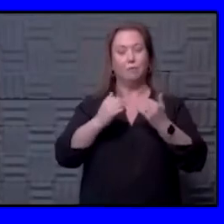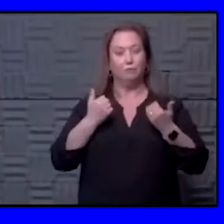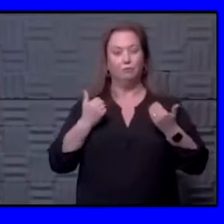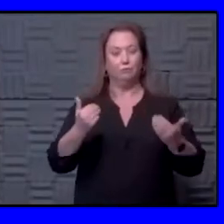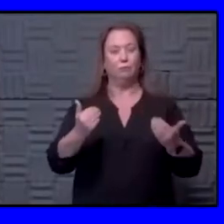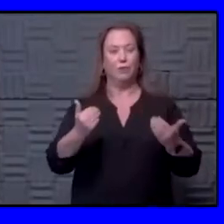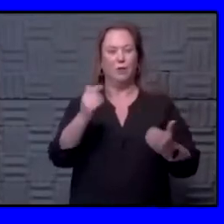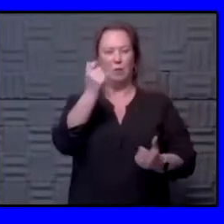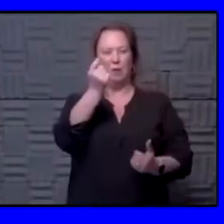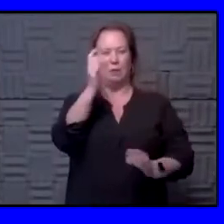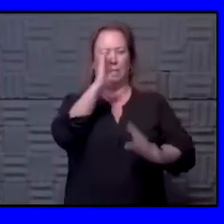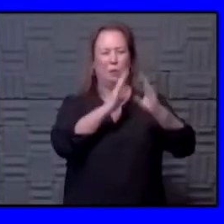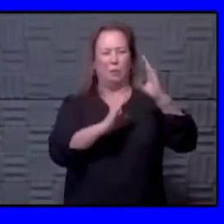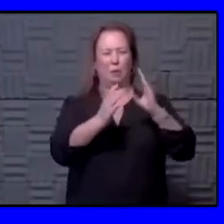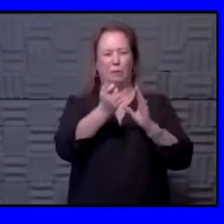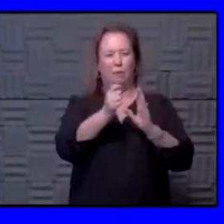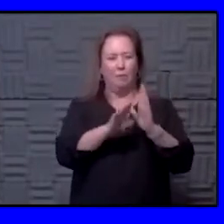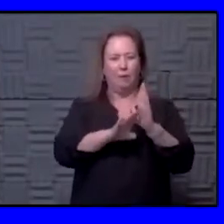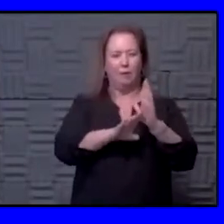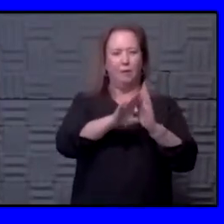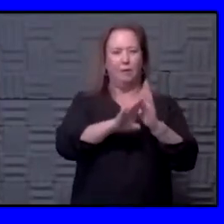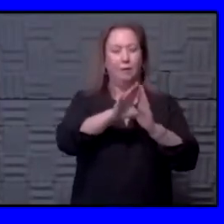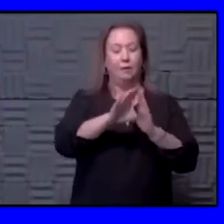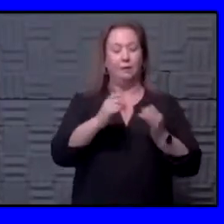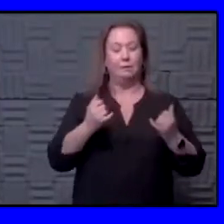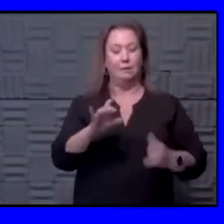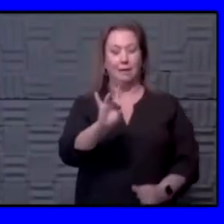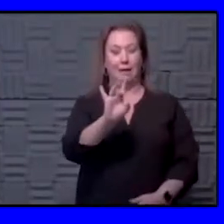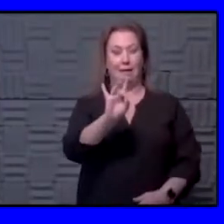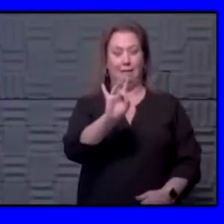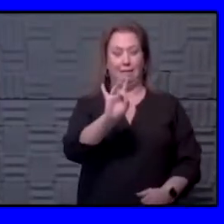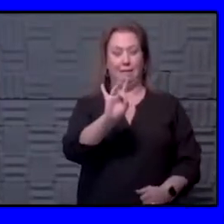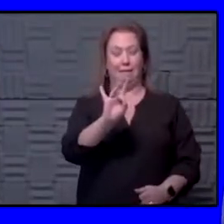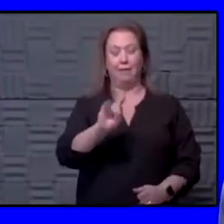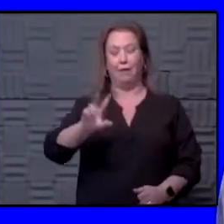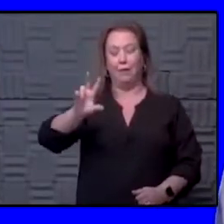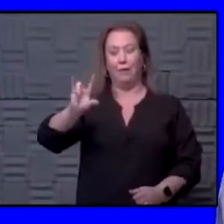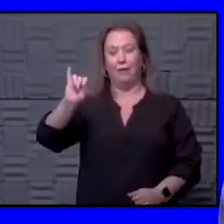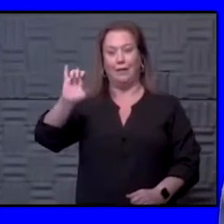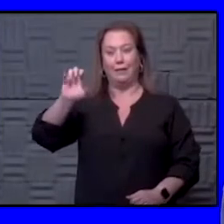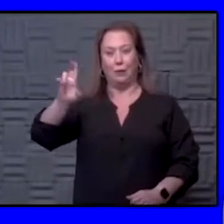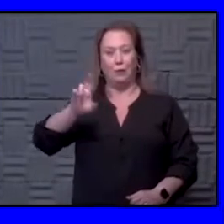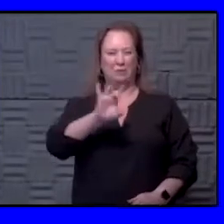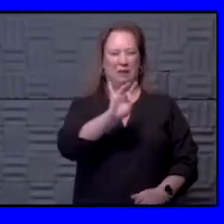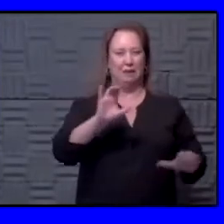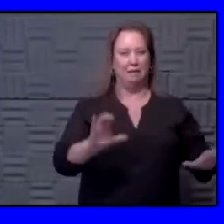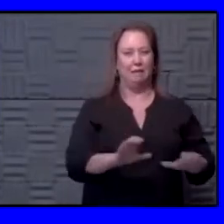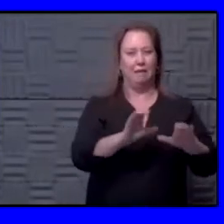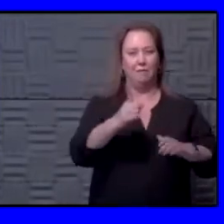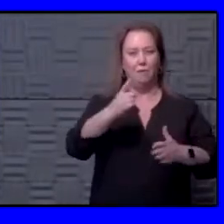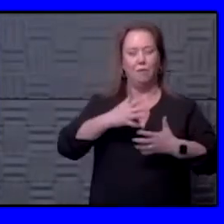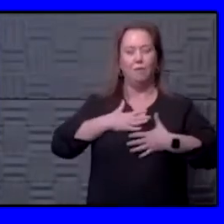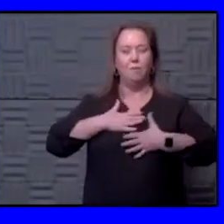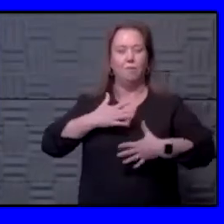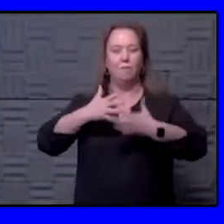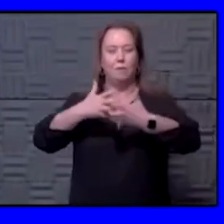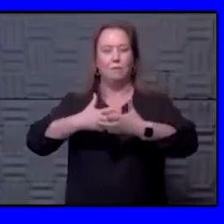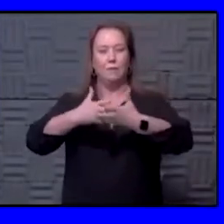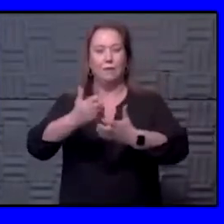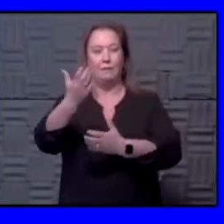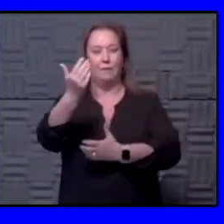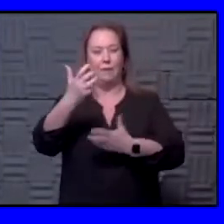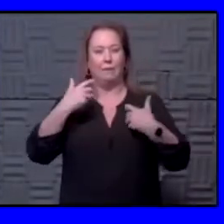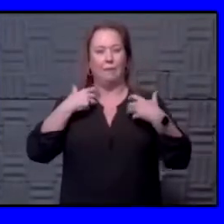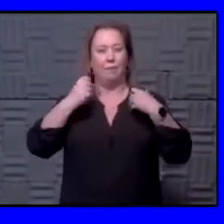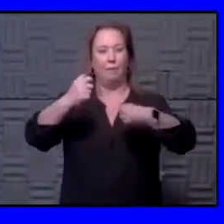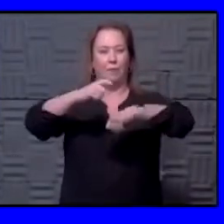We were a little bit worried there. looked like they were creeping up. Today we have eight active infections with three in the ICU, one on a ventilator, and 15 in that